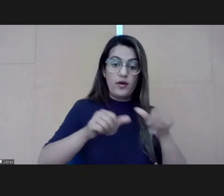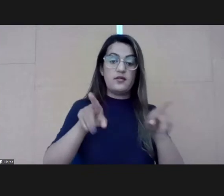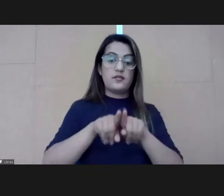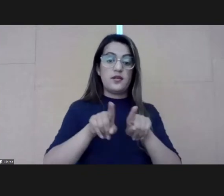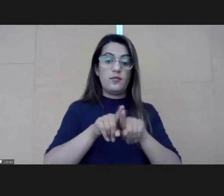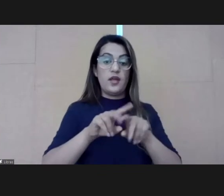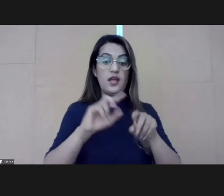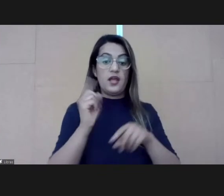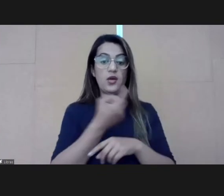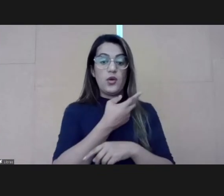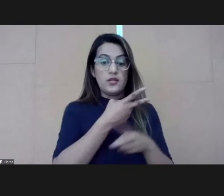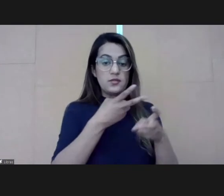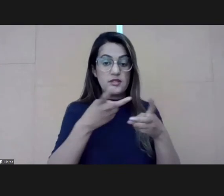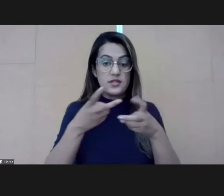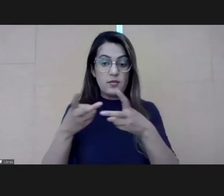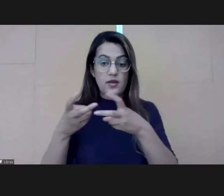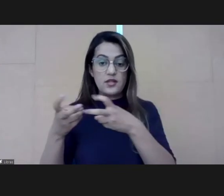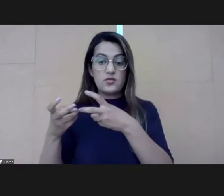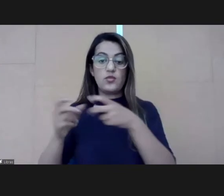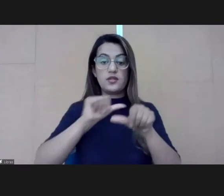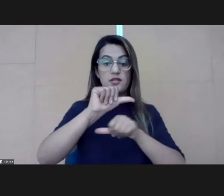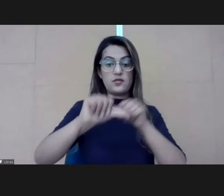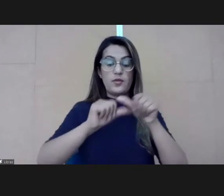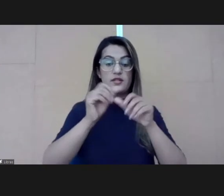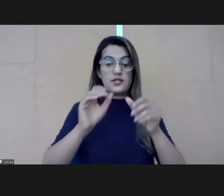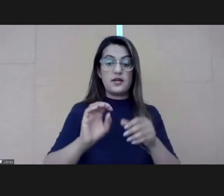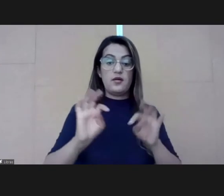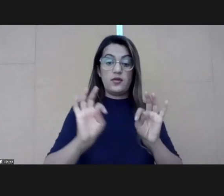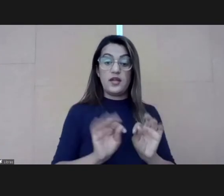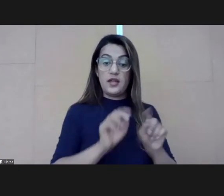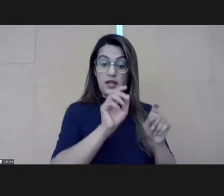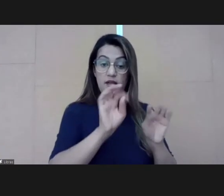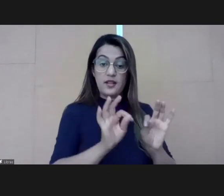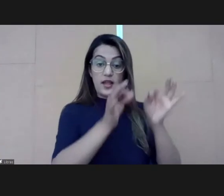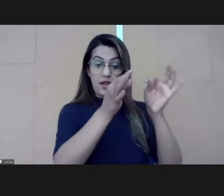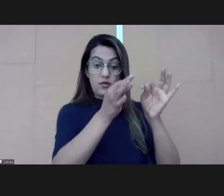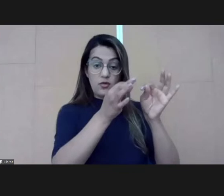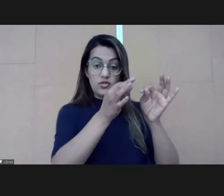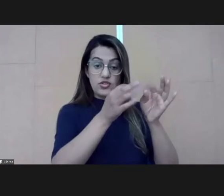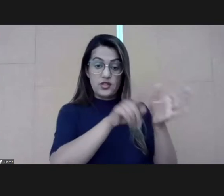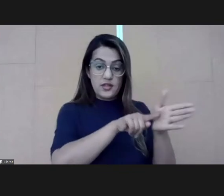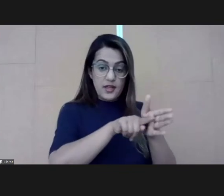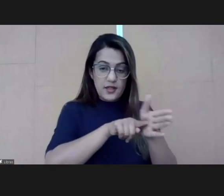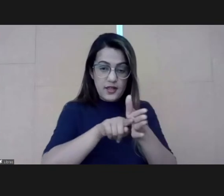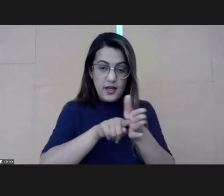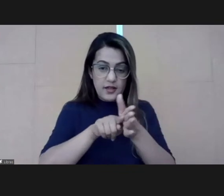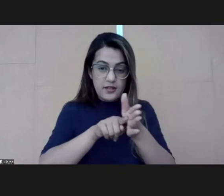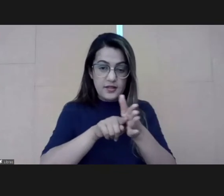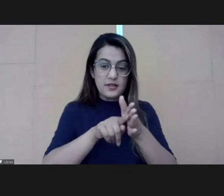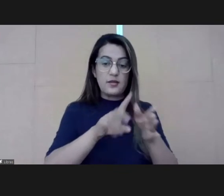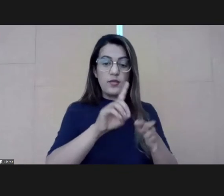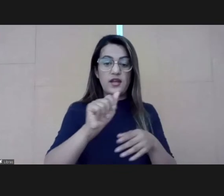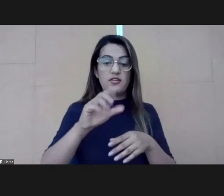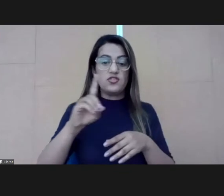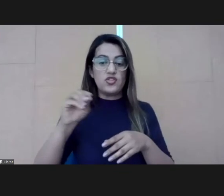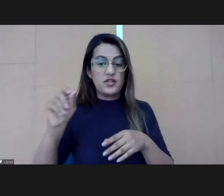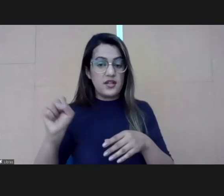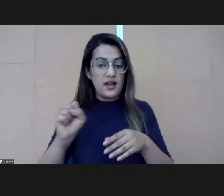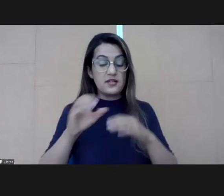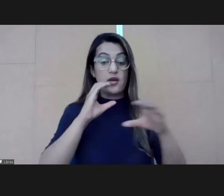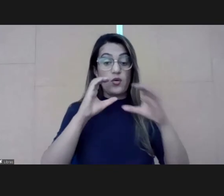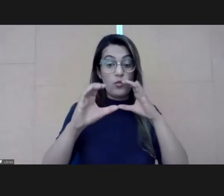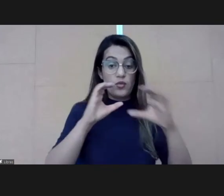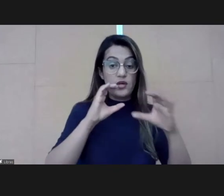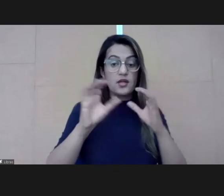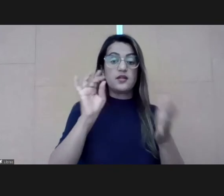with data analytics and artificial intelligence, real-time communications, social media, the changing nature of work,